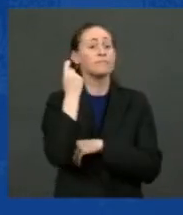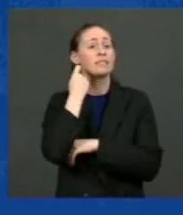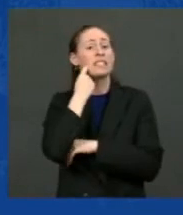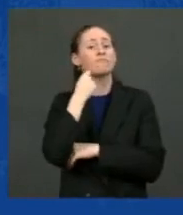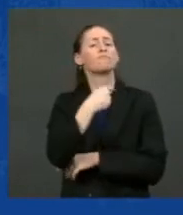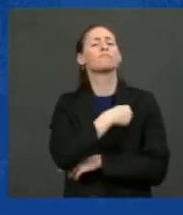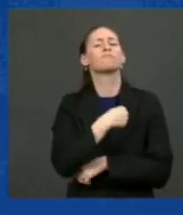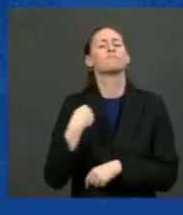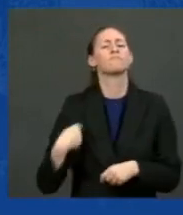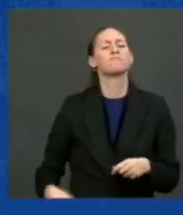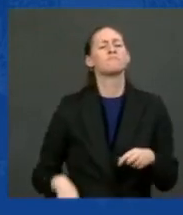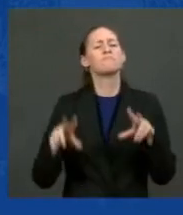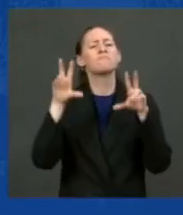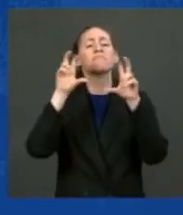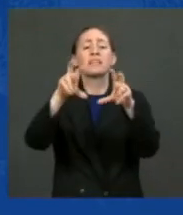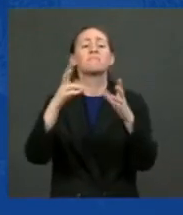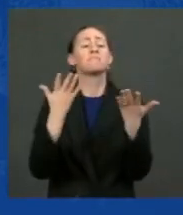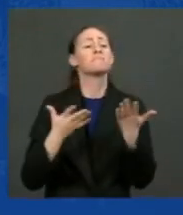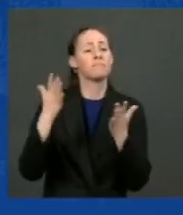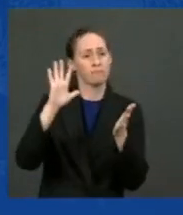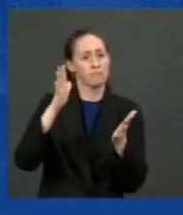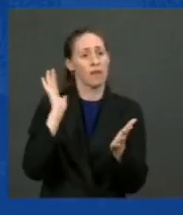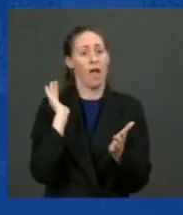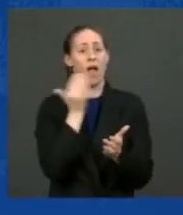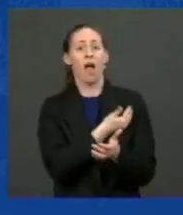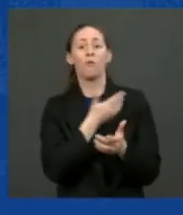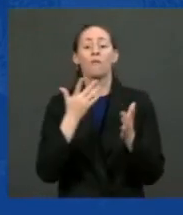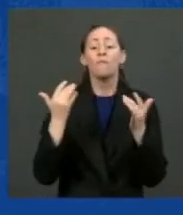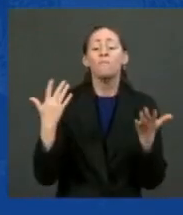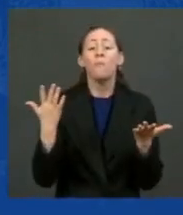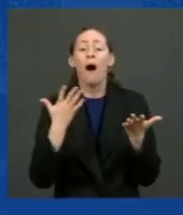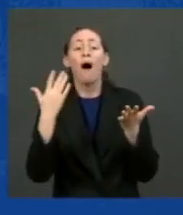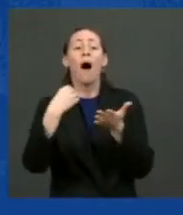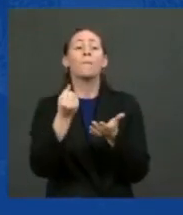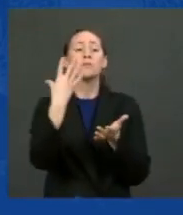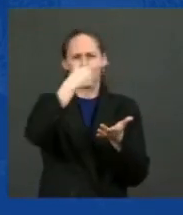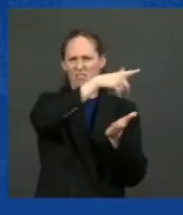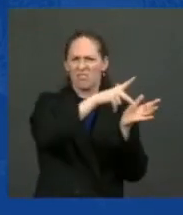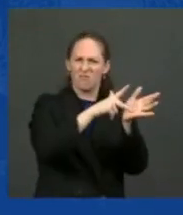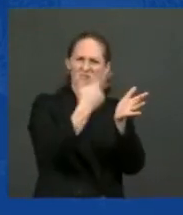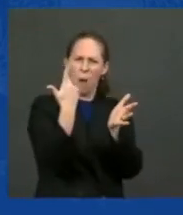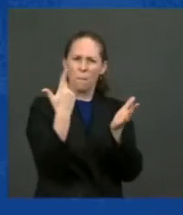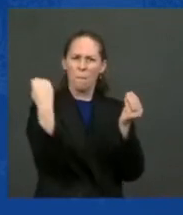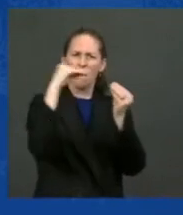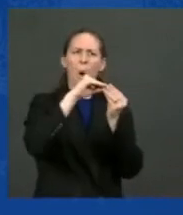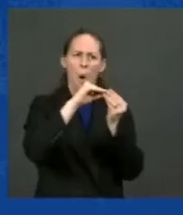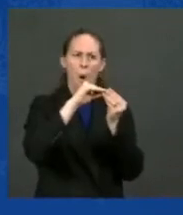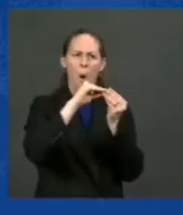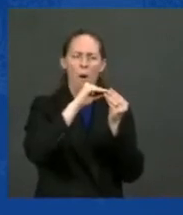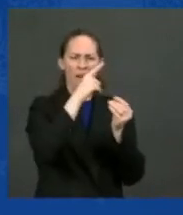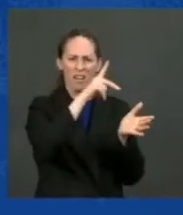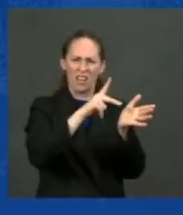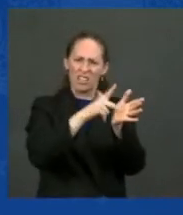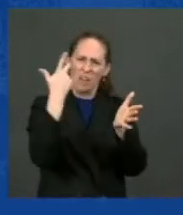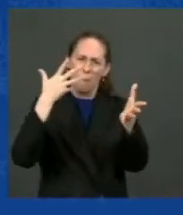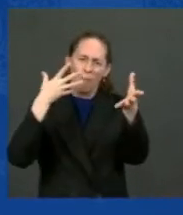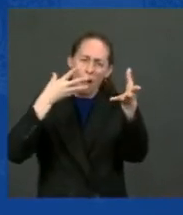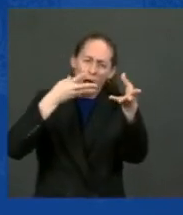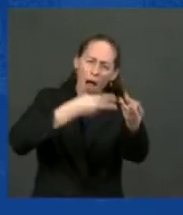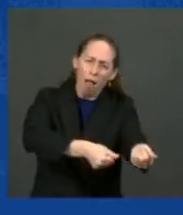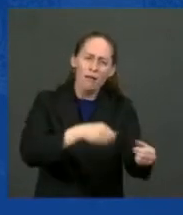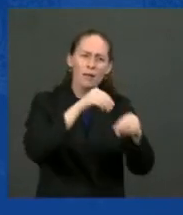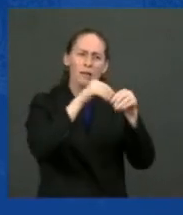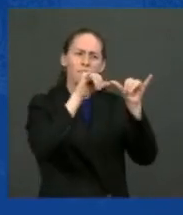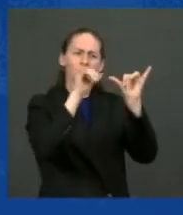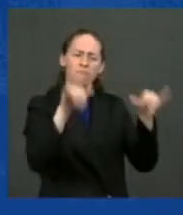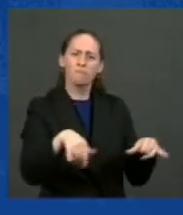three times as much on infrastructure as a share of their economy than we have — three times. And they're not slowing down.